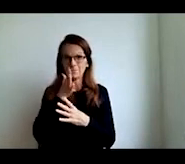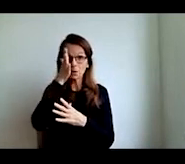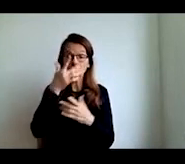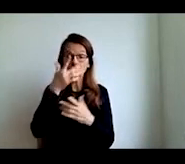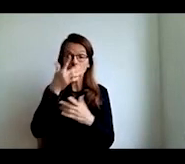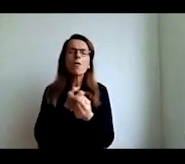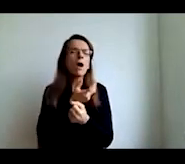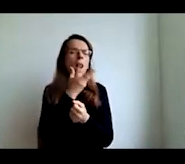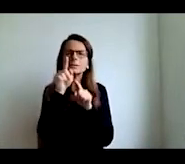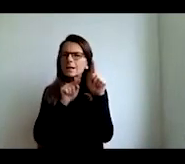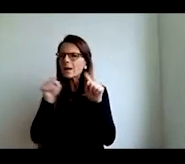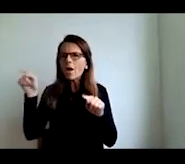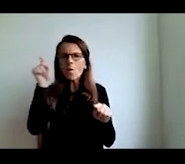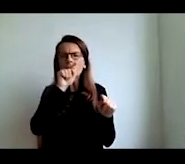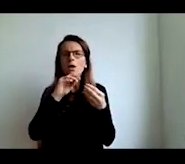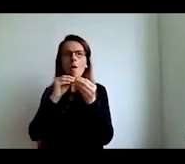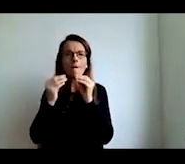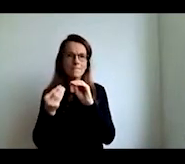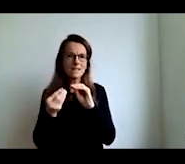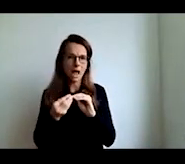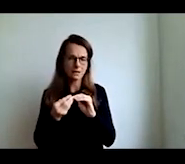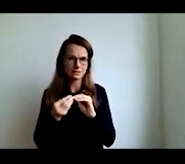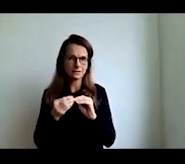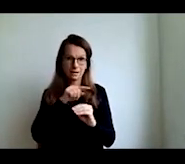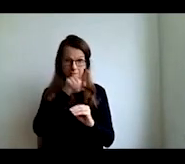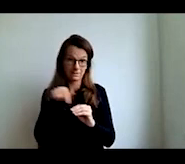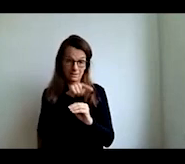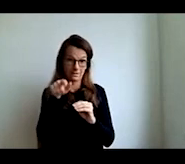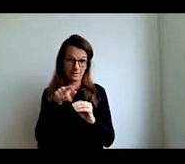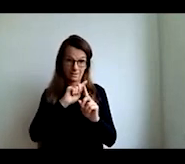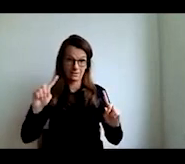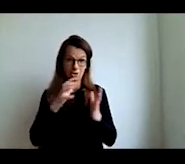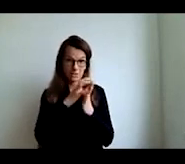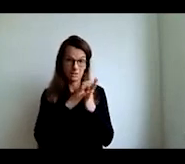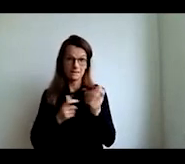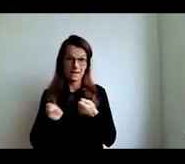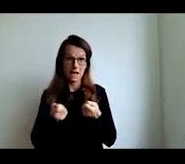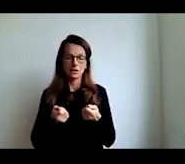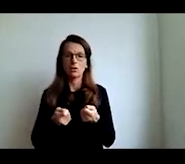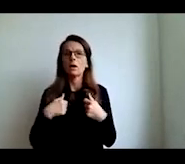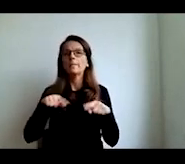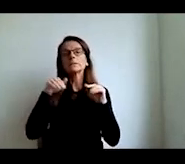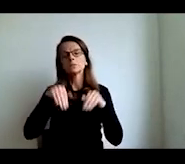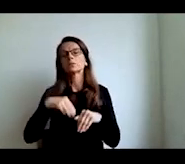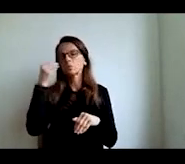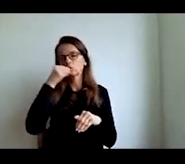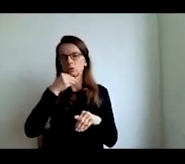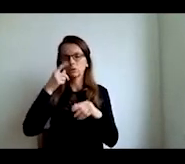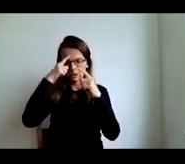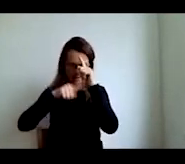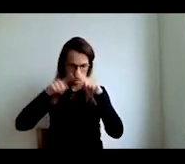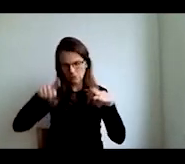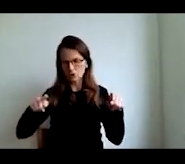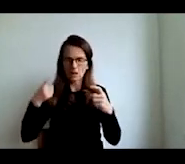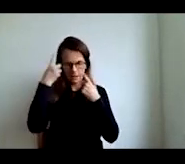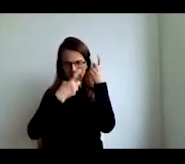it's really about you know us learning to think divergently learn to imagine different futures learn to